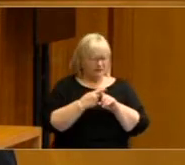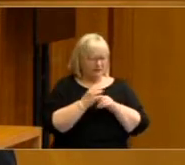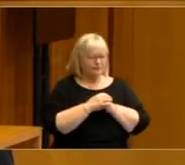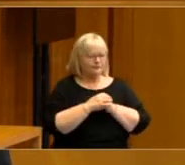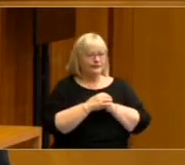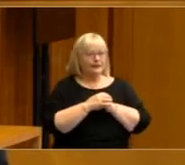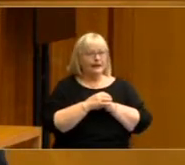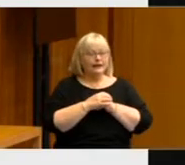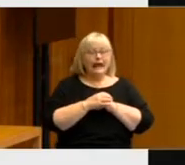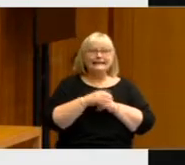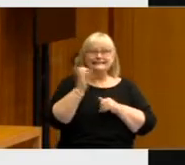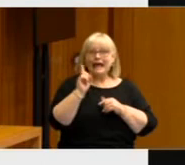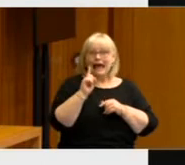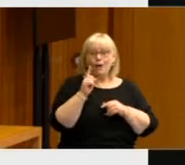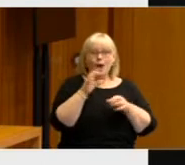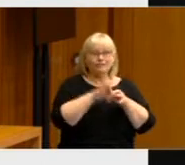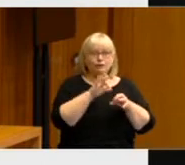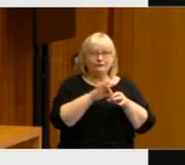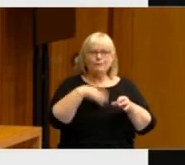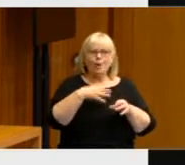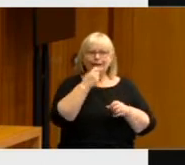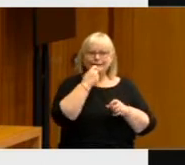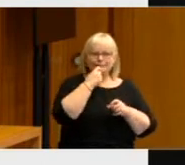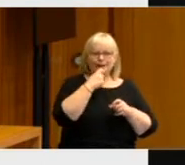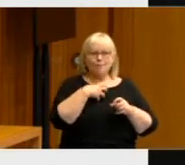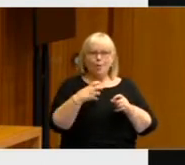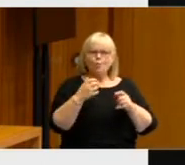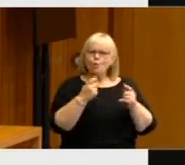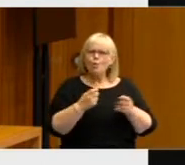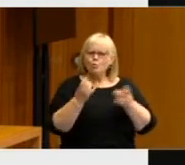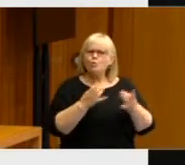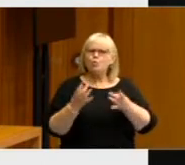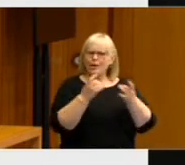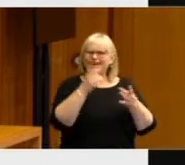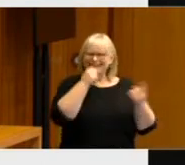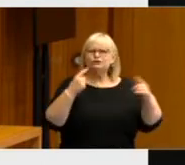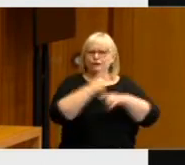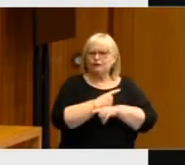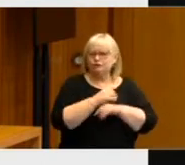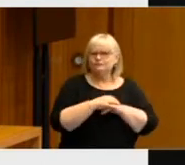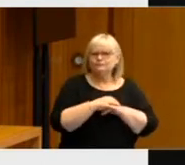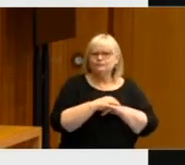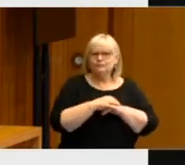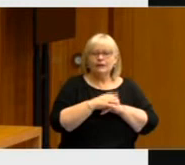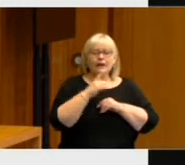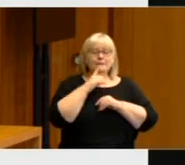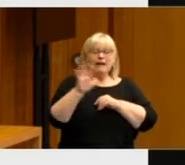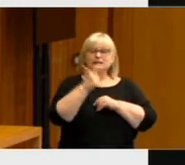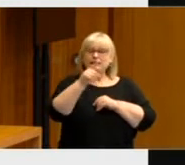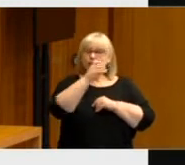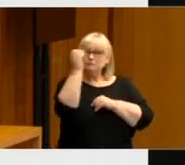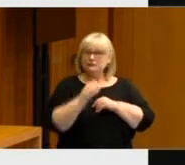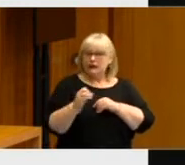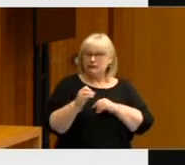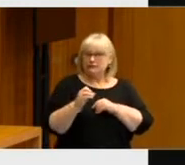voter volatility. Back in the 1960s, it was about 70% of Australians who